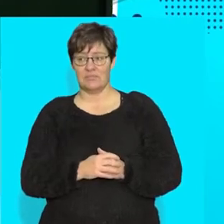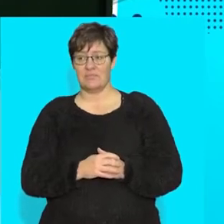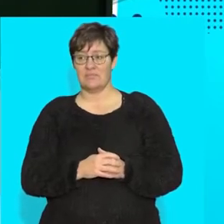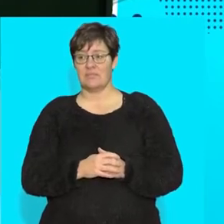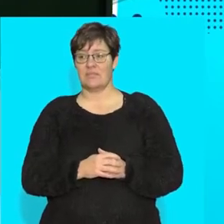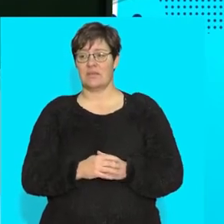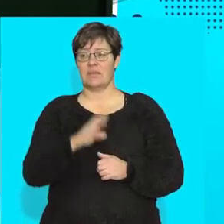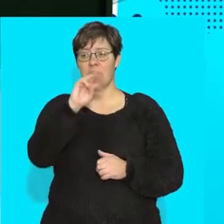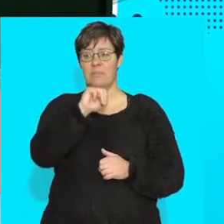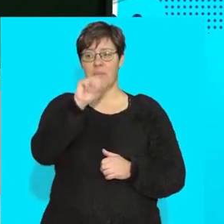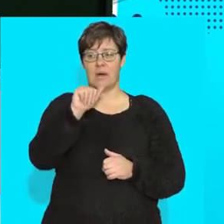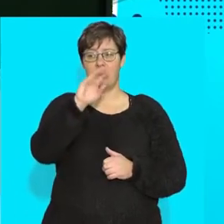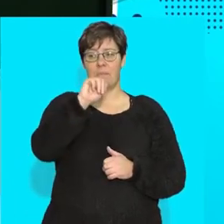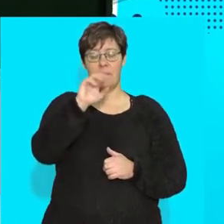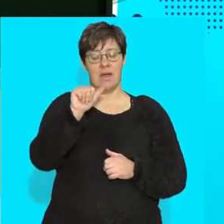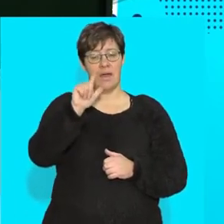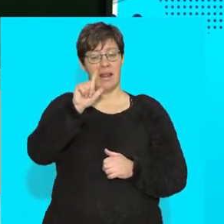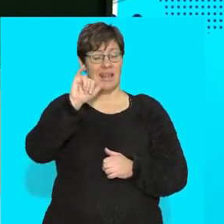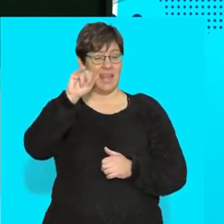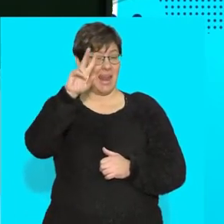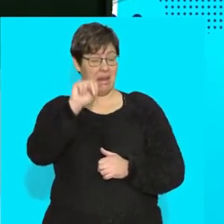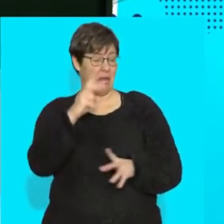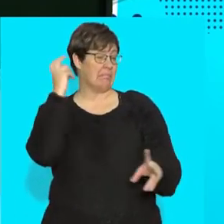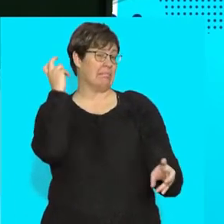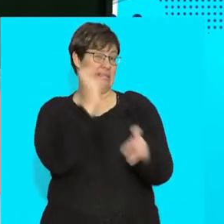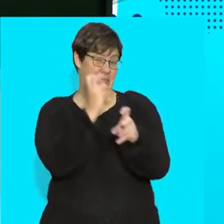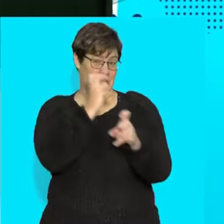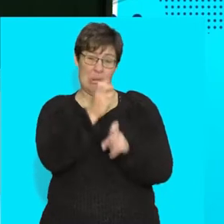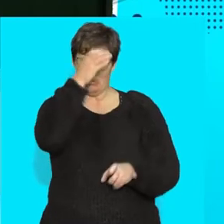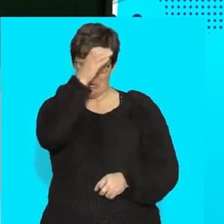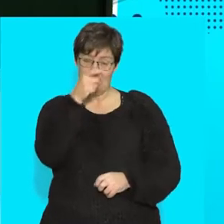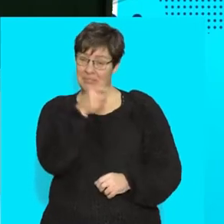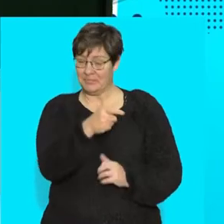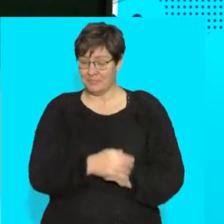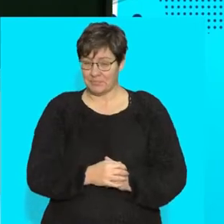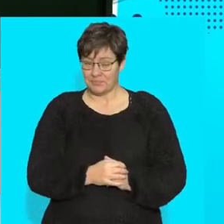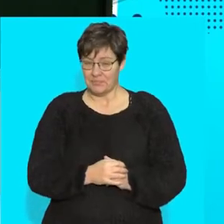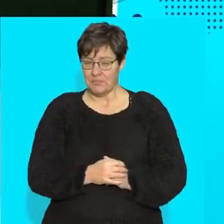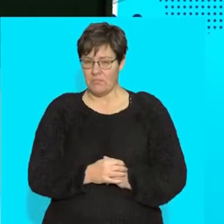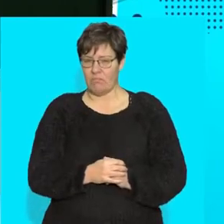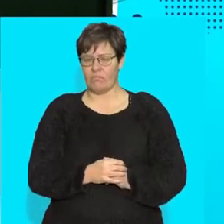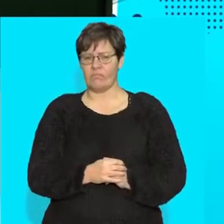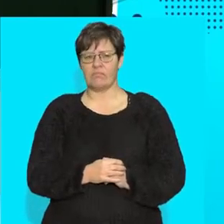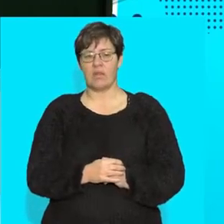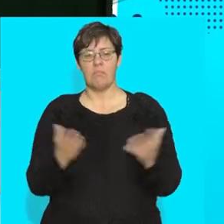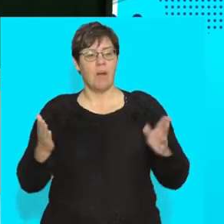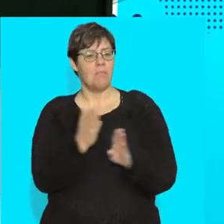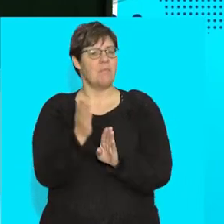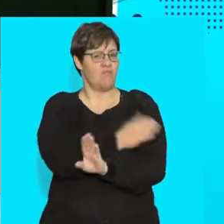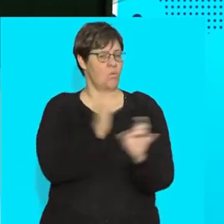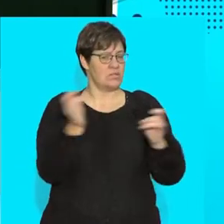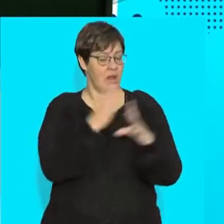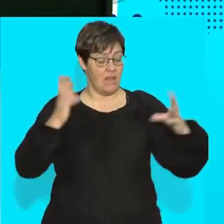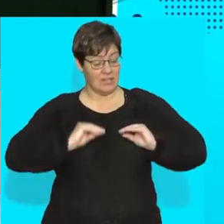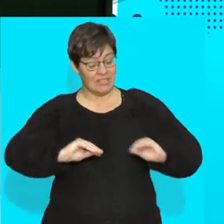mammalian tissue was a very difficult concept for them to understand. Now, before we start, very often when